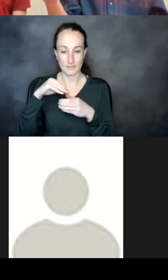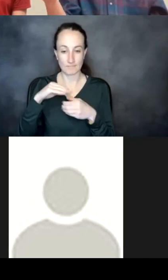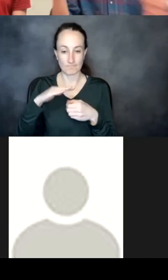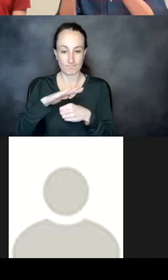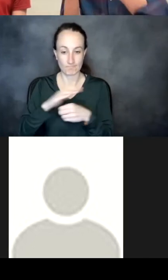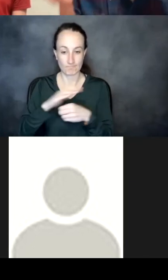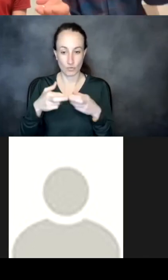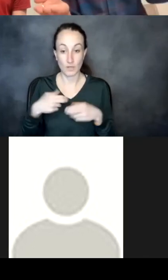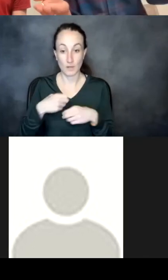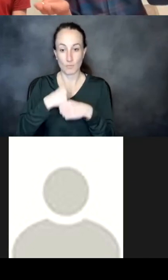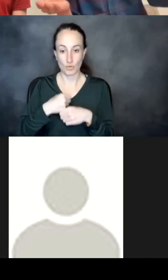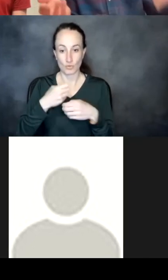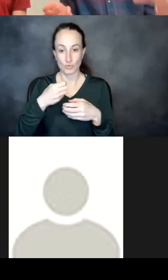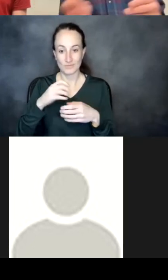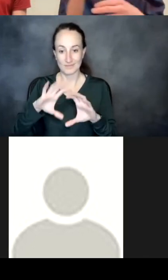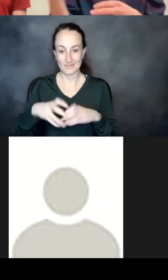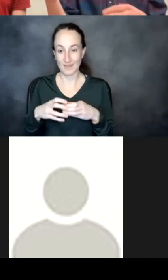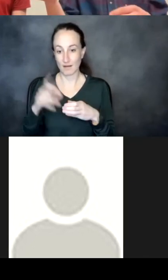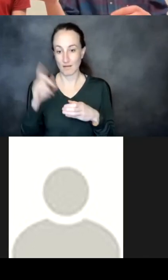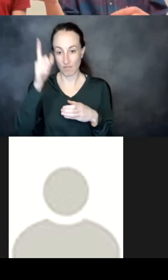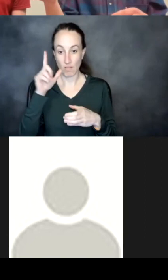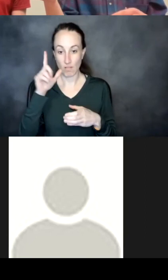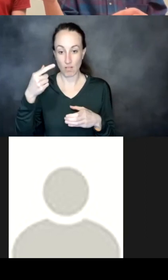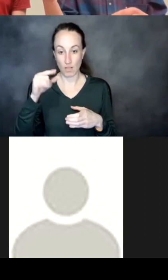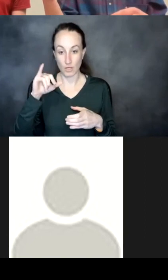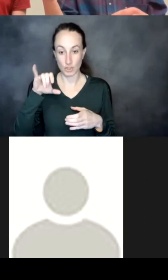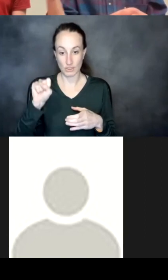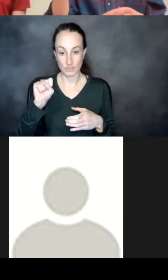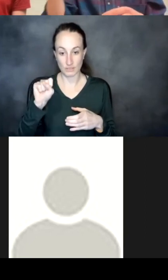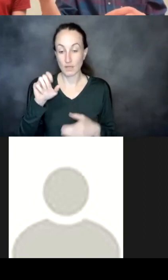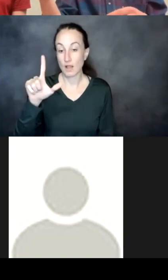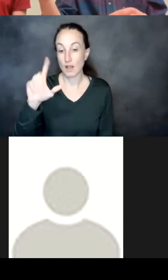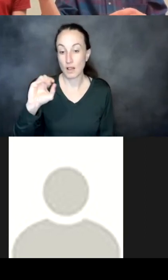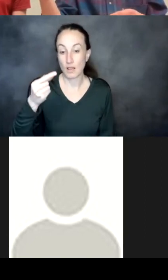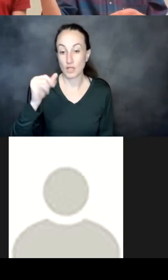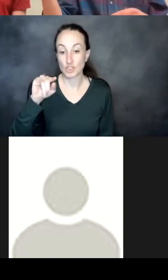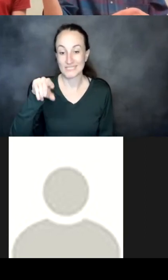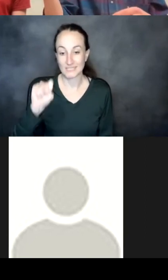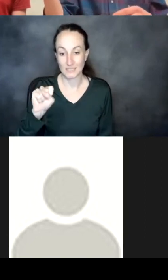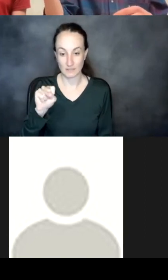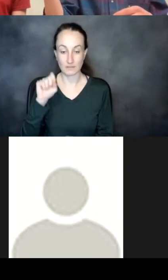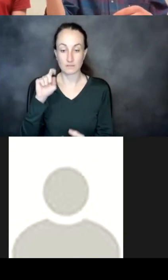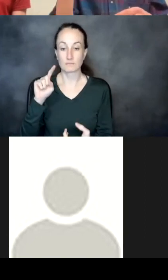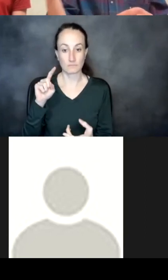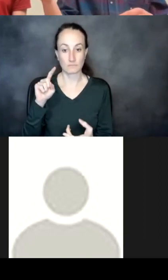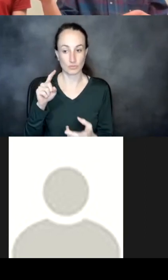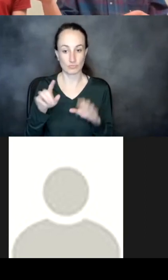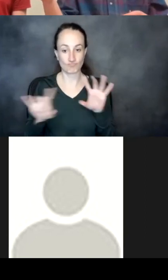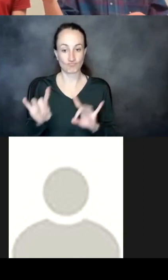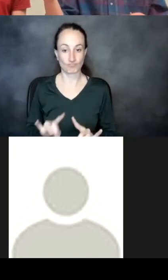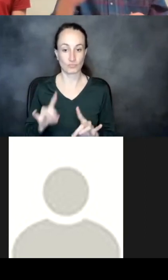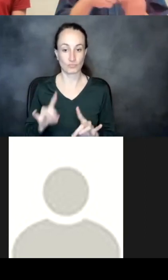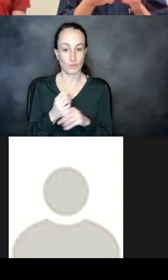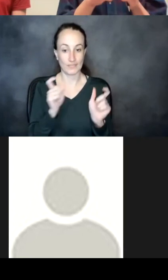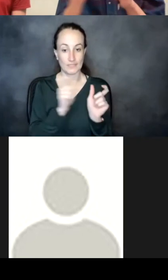logits in the mask region and then you have to sample from those logits to get a sequence and the way that we do it it's